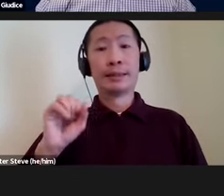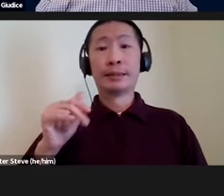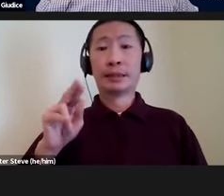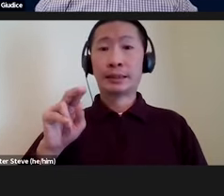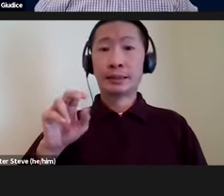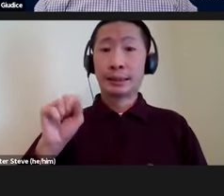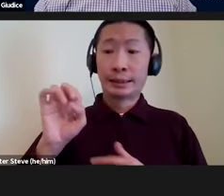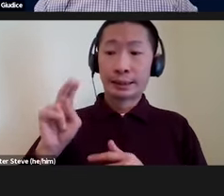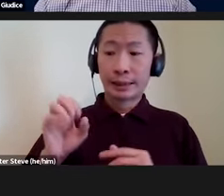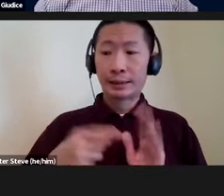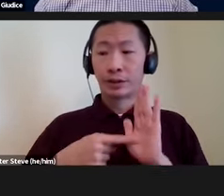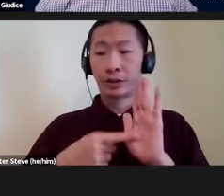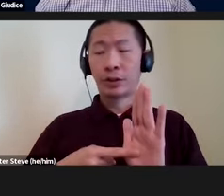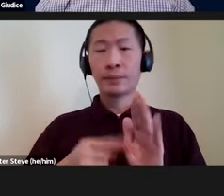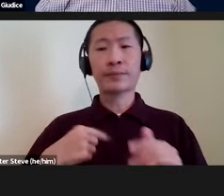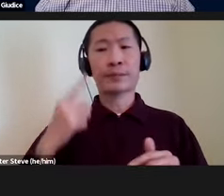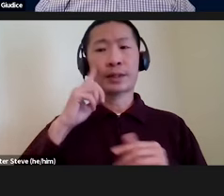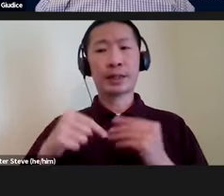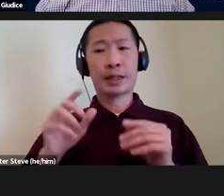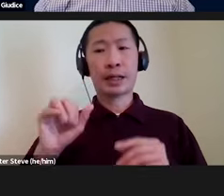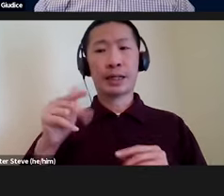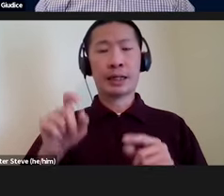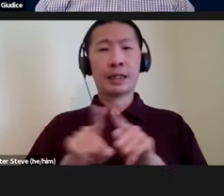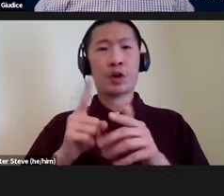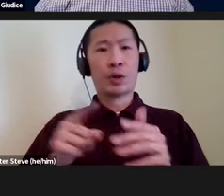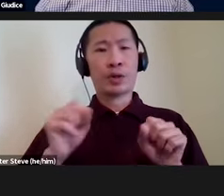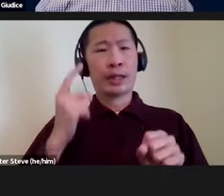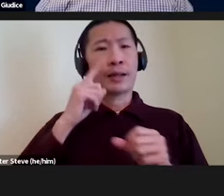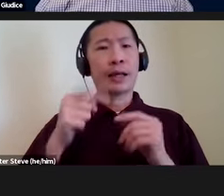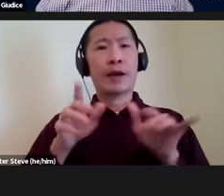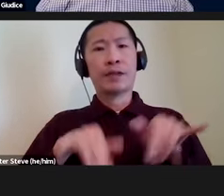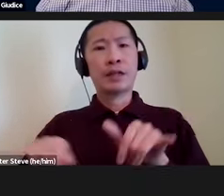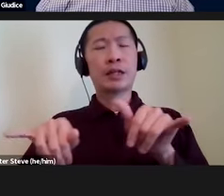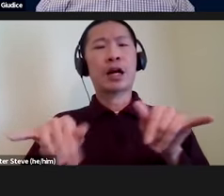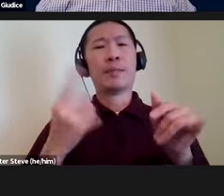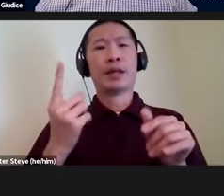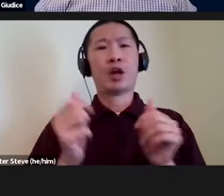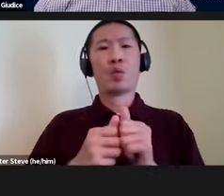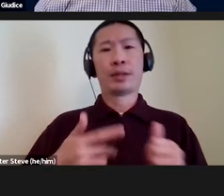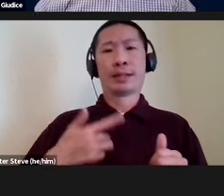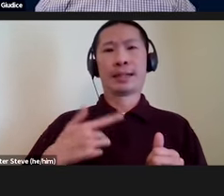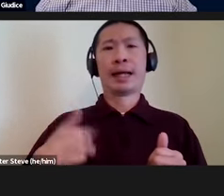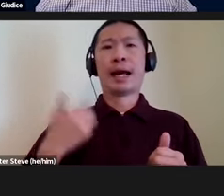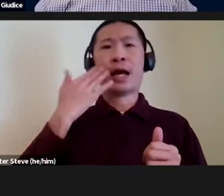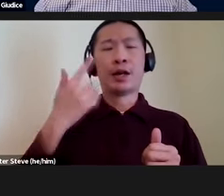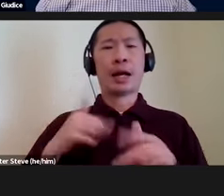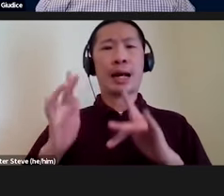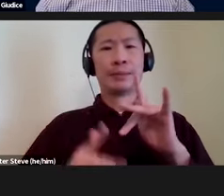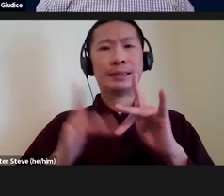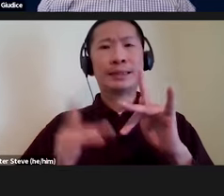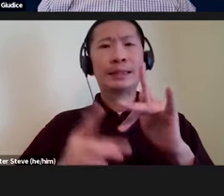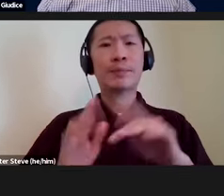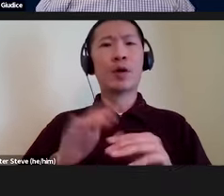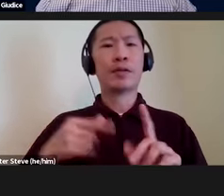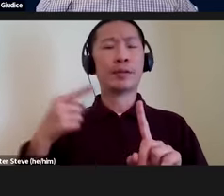so, therefore, I think of space as what you can think of as the common denominator of the senses. And I know I'm kind of a skipping record on this